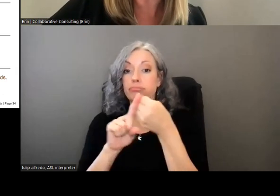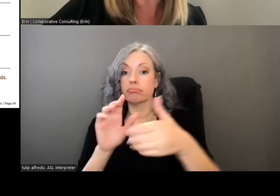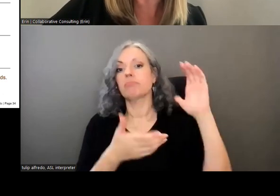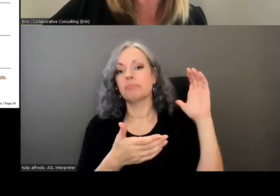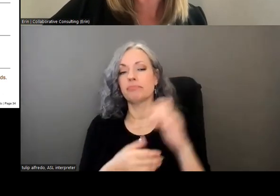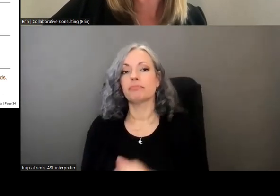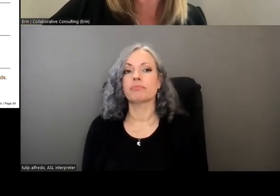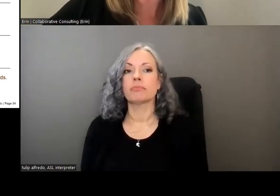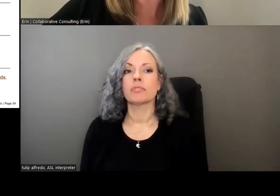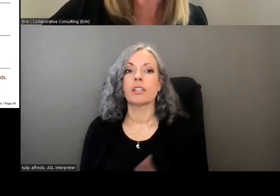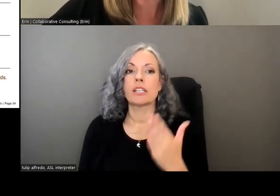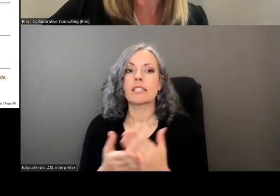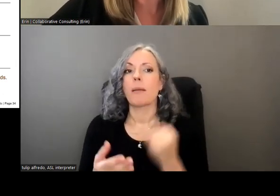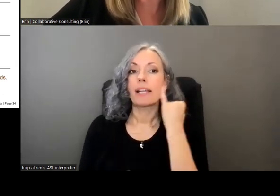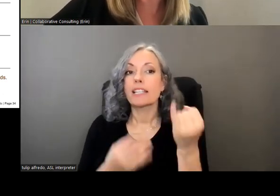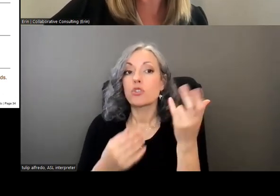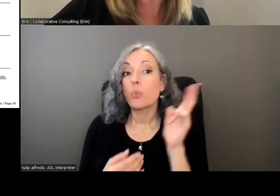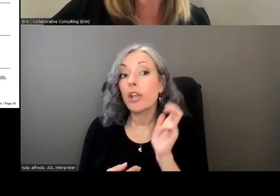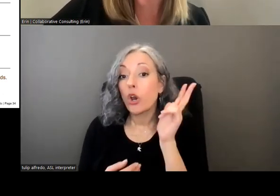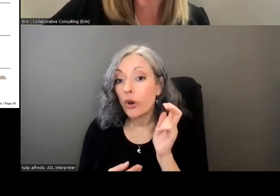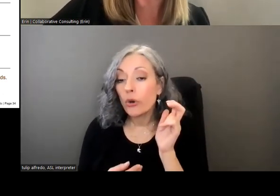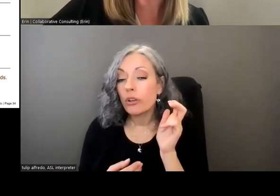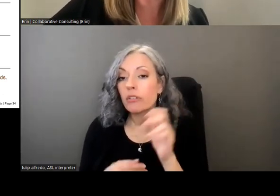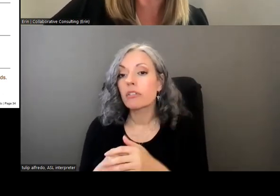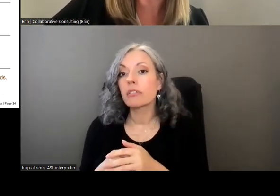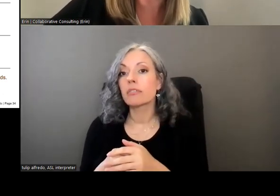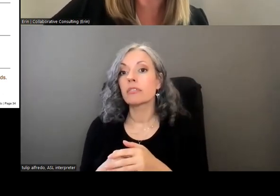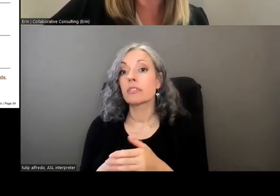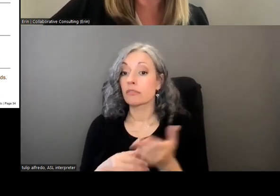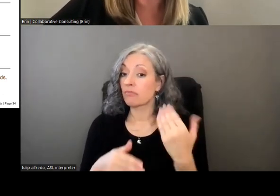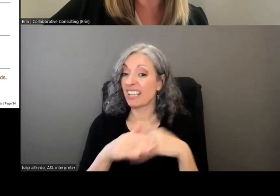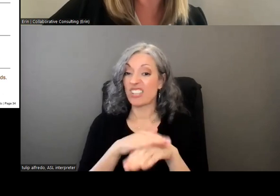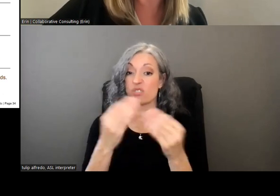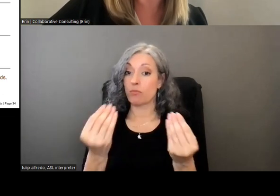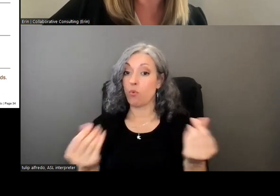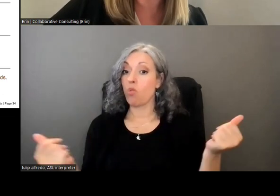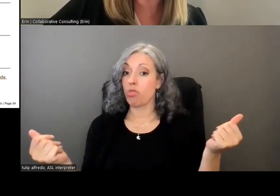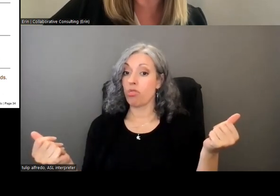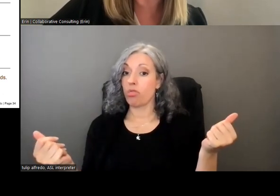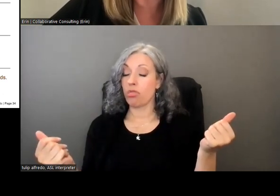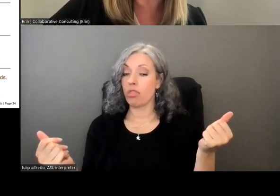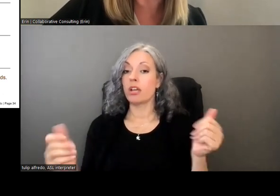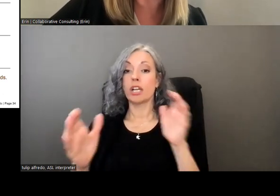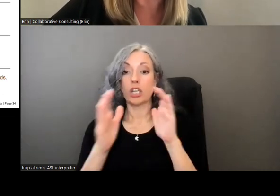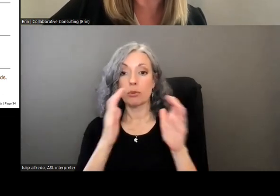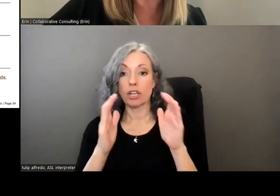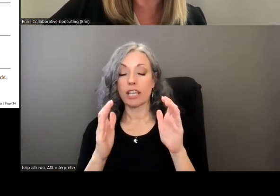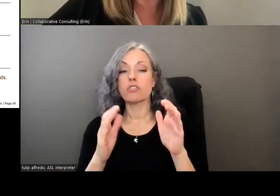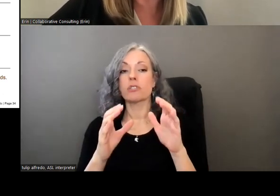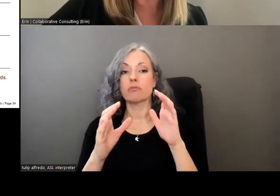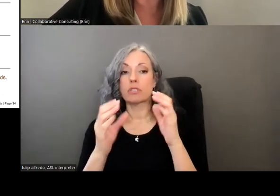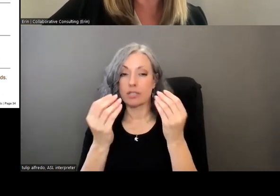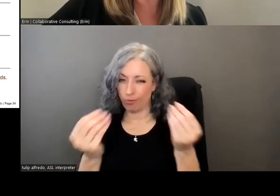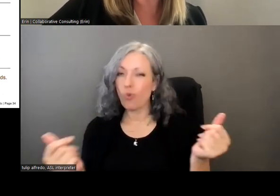ideas that we heard from the triple a's included uh first a seamless entry point for the state having consistent communications branding and marketing